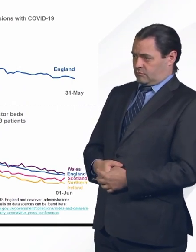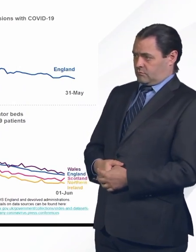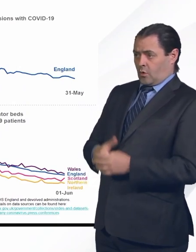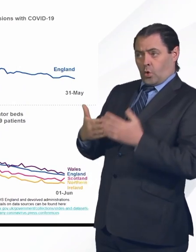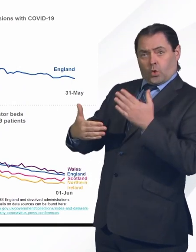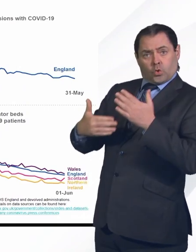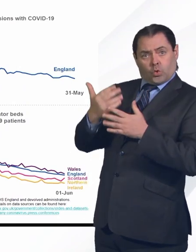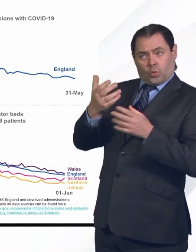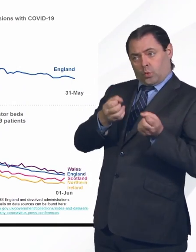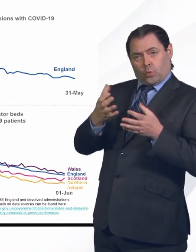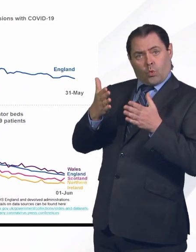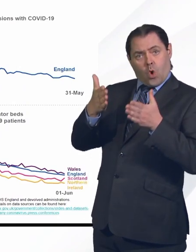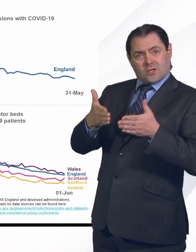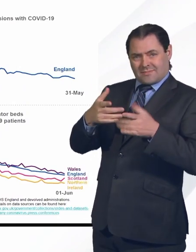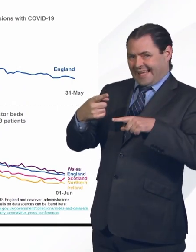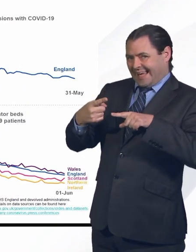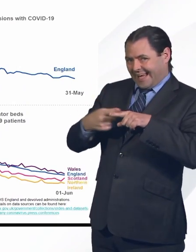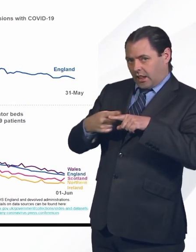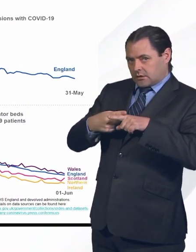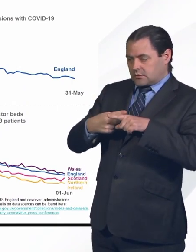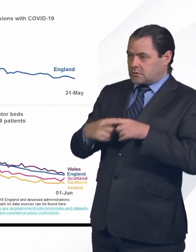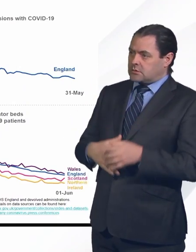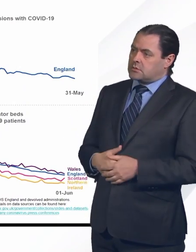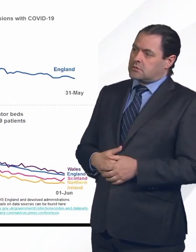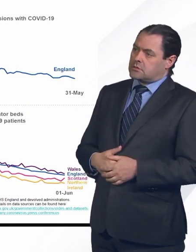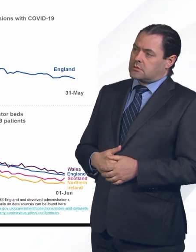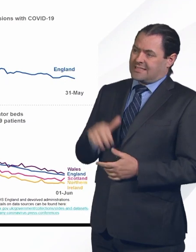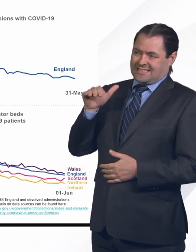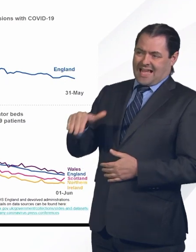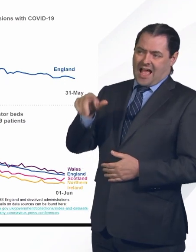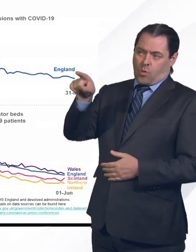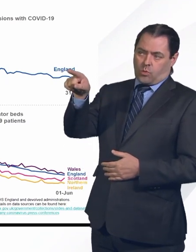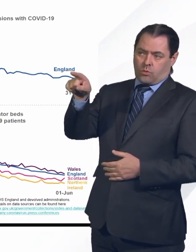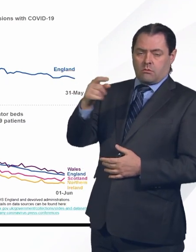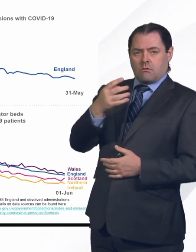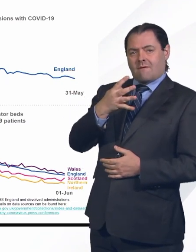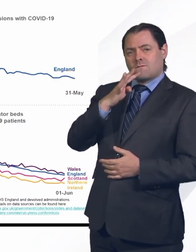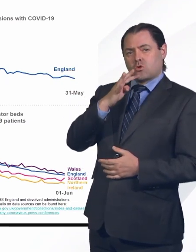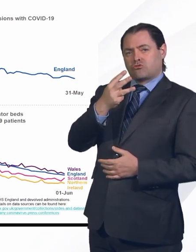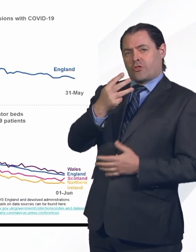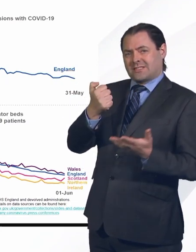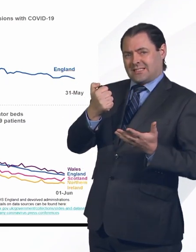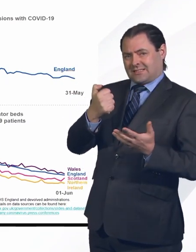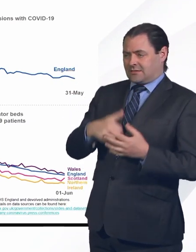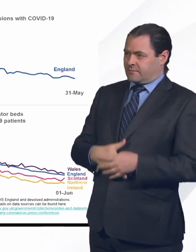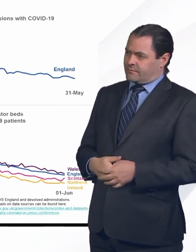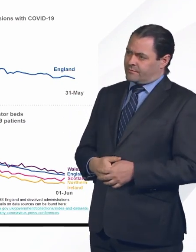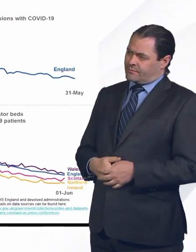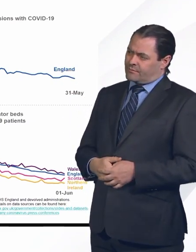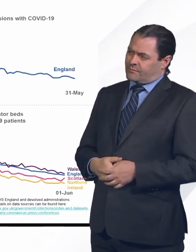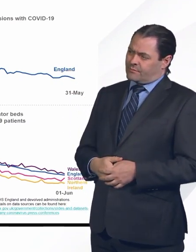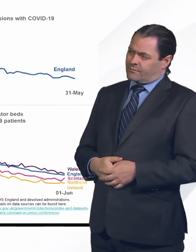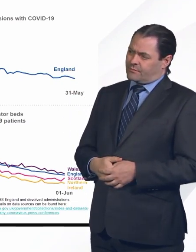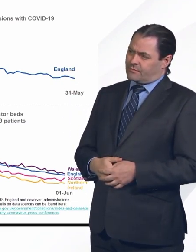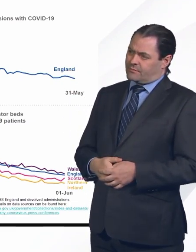admissions to hospitals in England has fallen to 436. This is